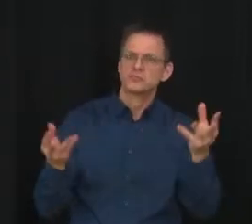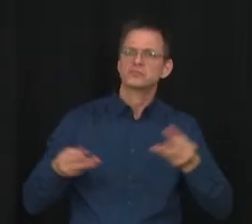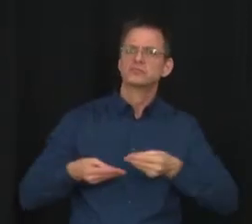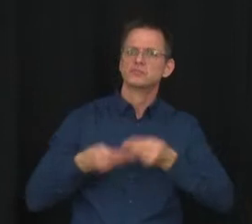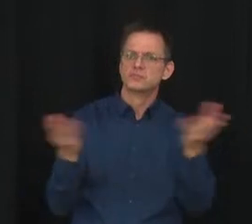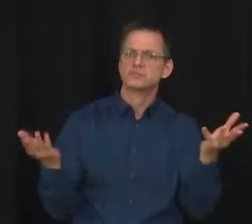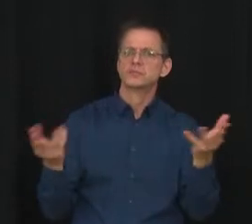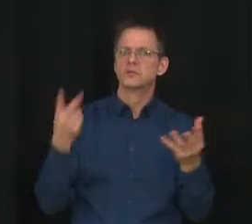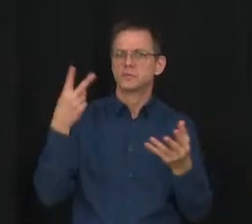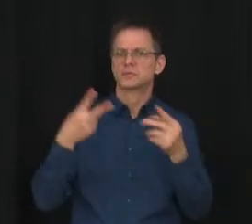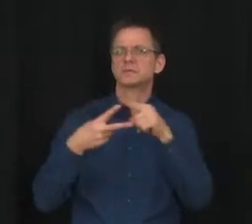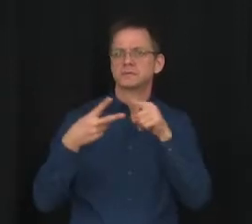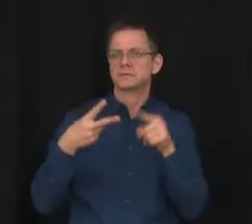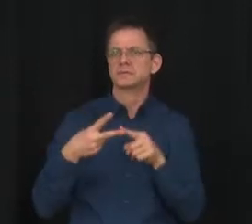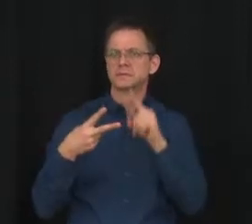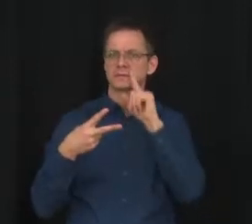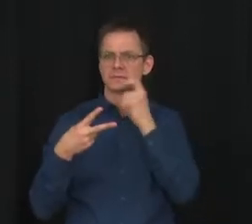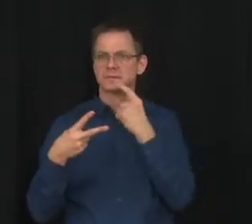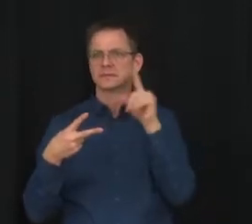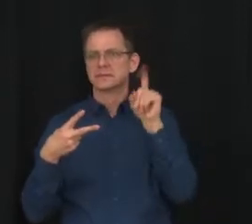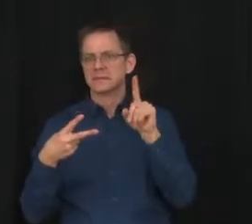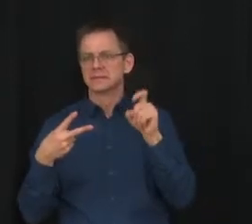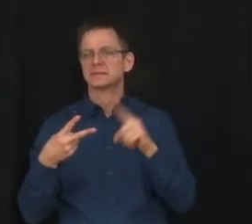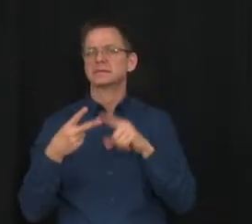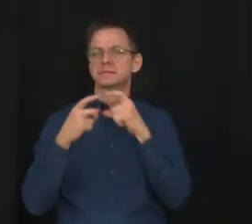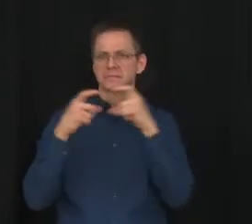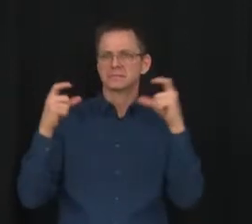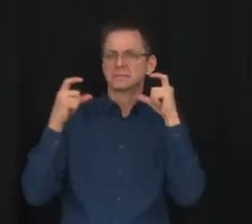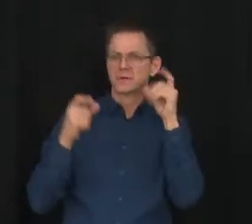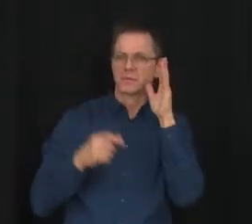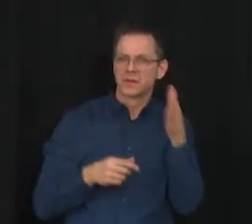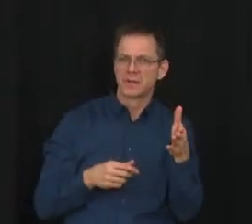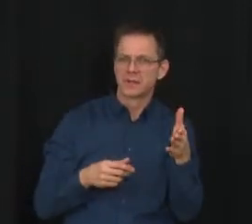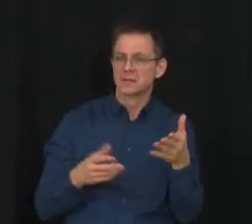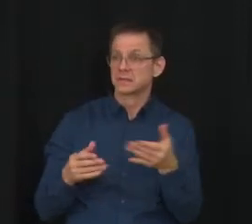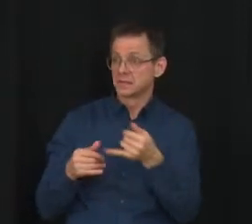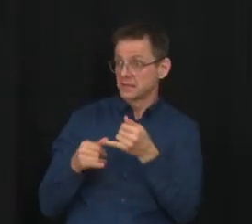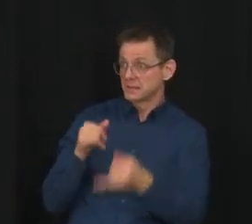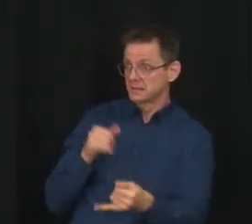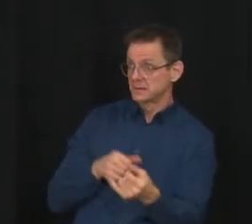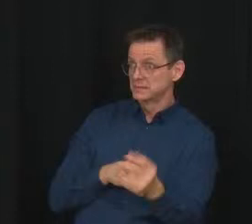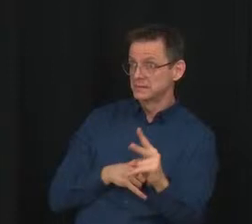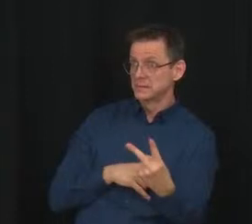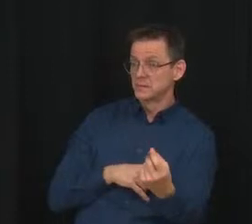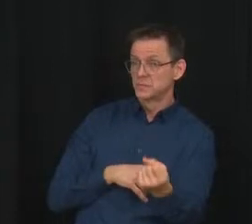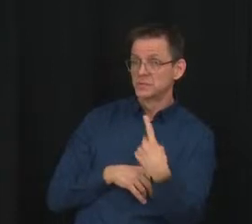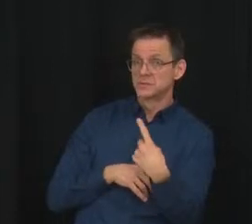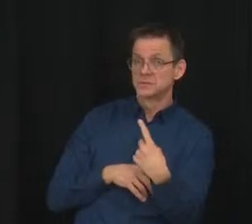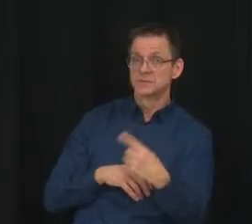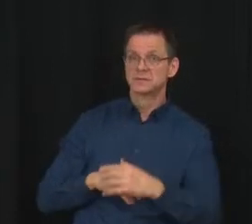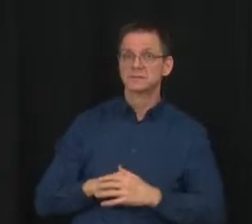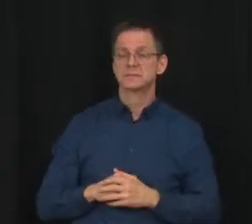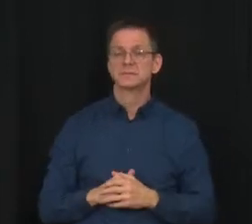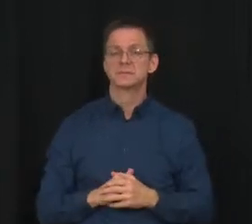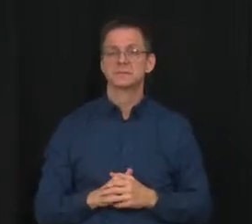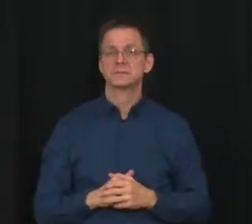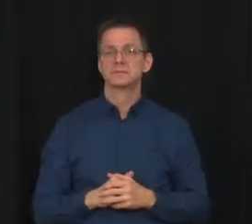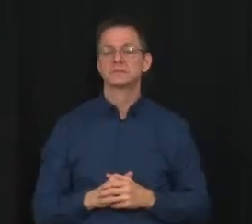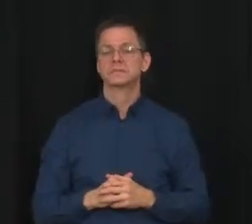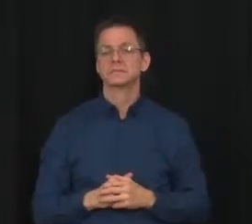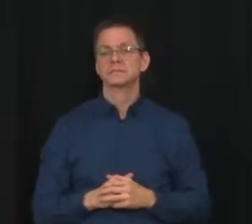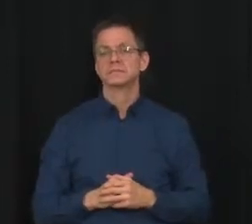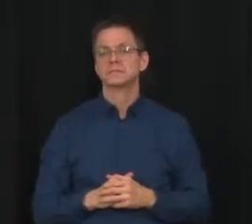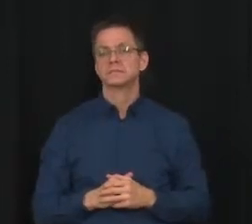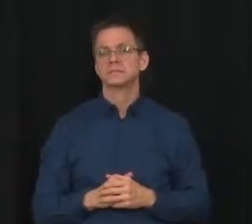that they require. Thank you, Minister. And do you have a follow-up question? Yes. A big part of today's announcement